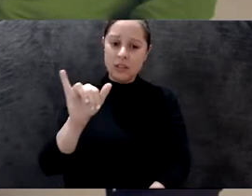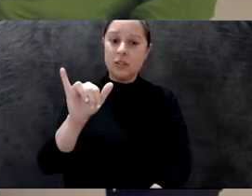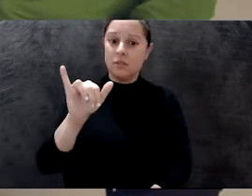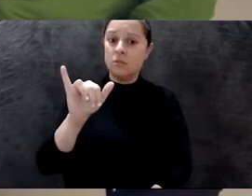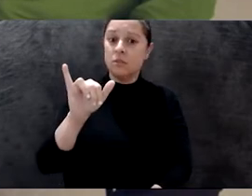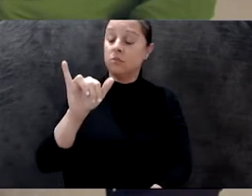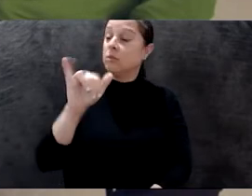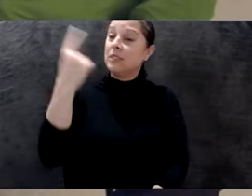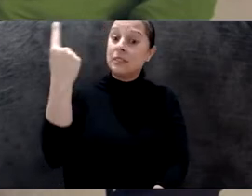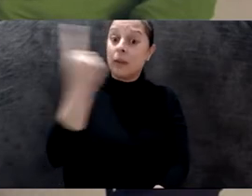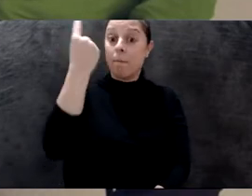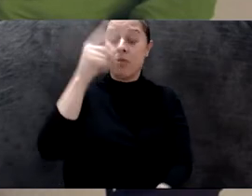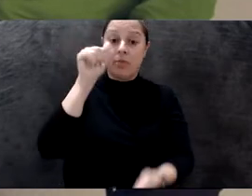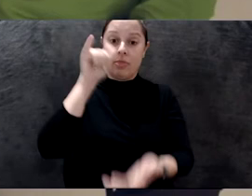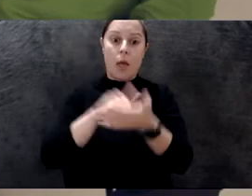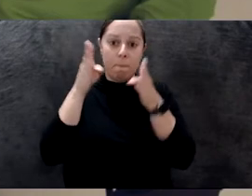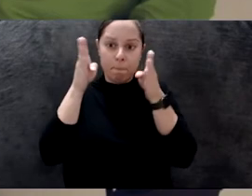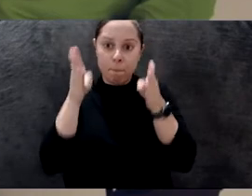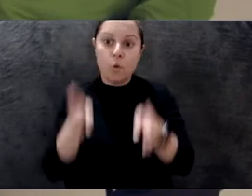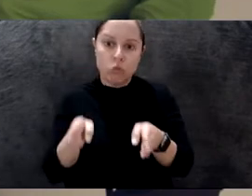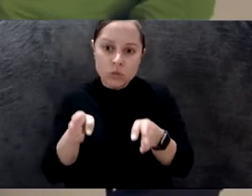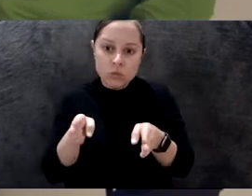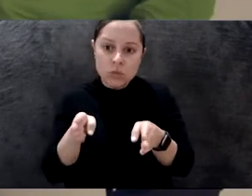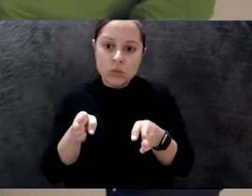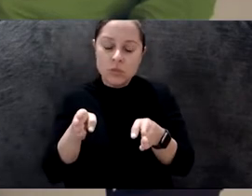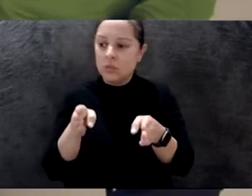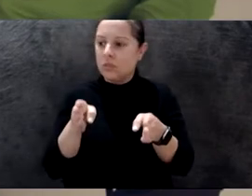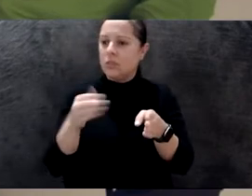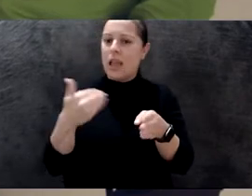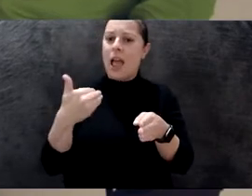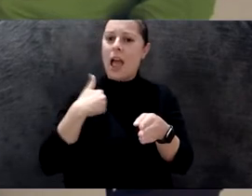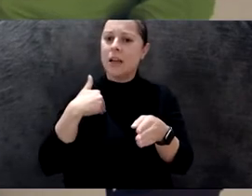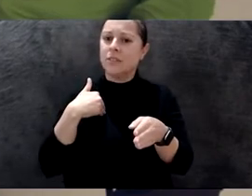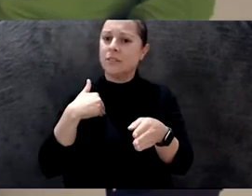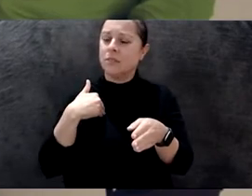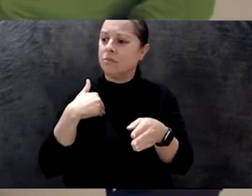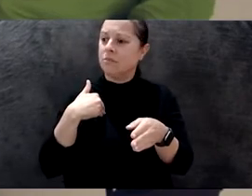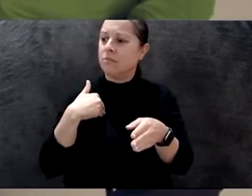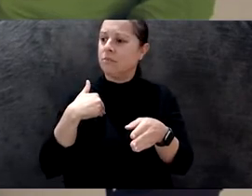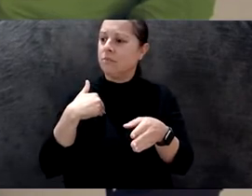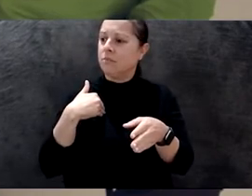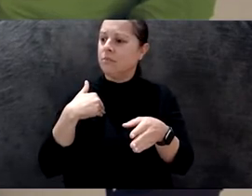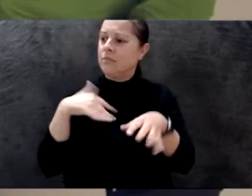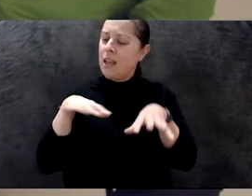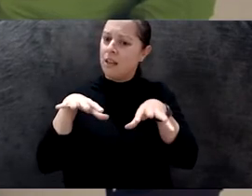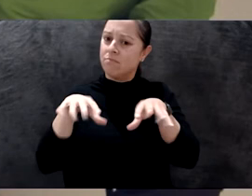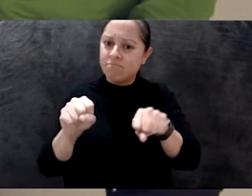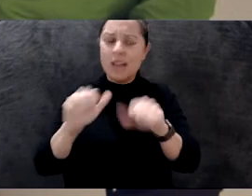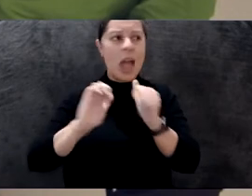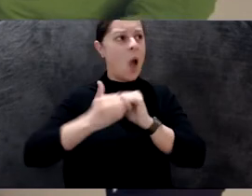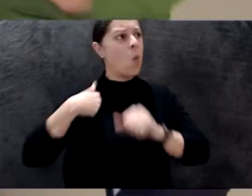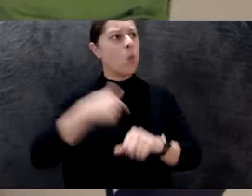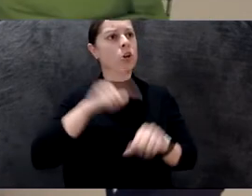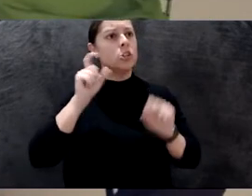person will go to jail. It's been the agency that also is given to somebody, how we should organize. I think this is quite remarkable and